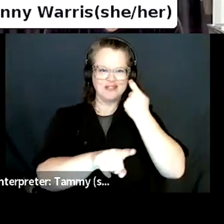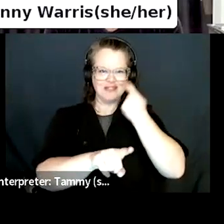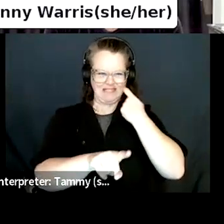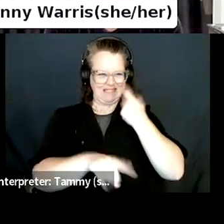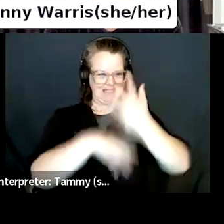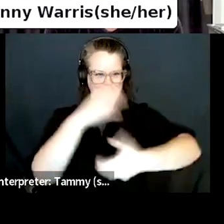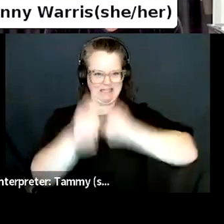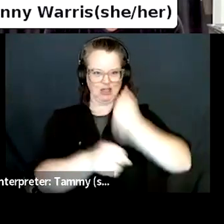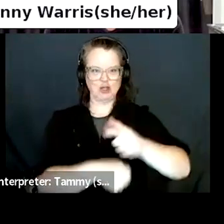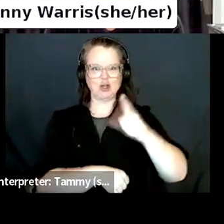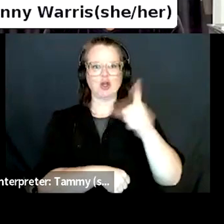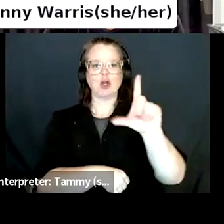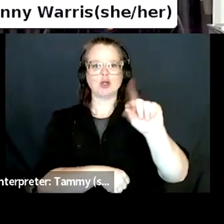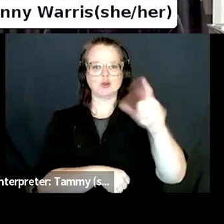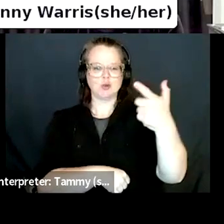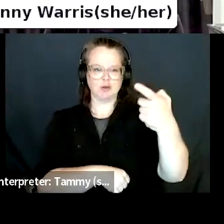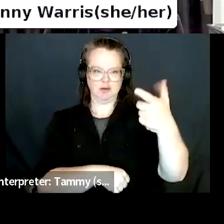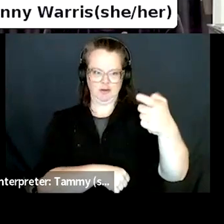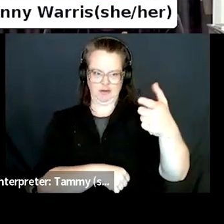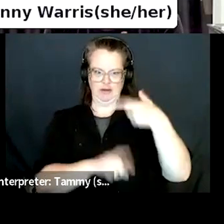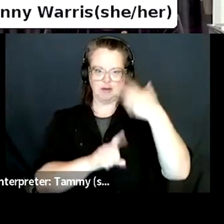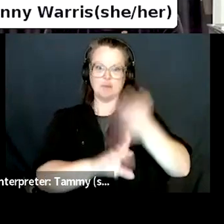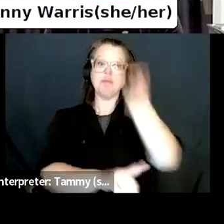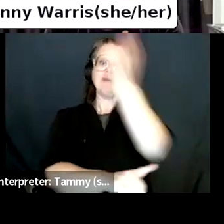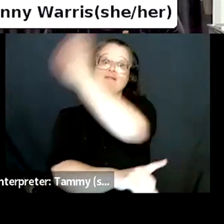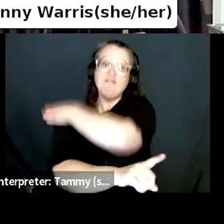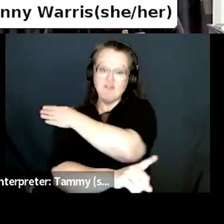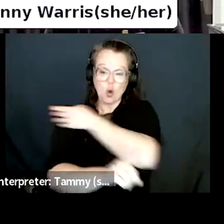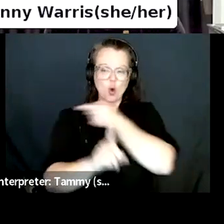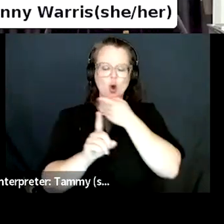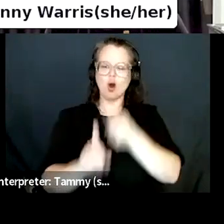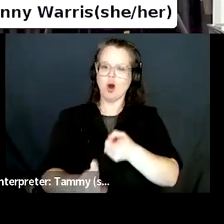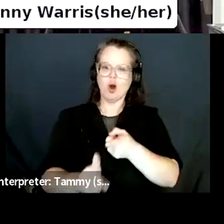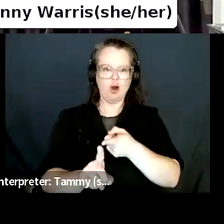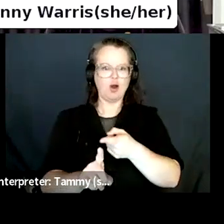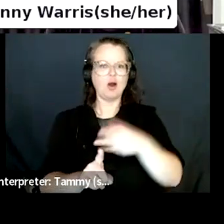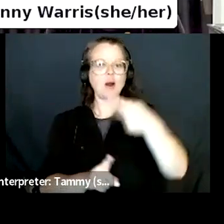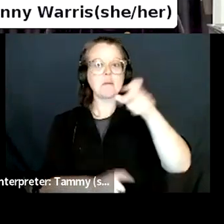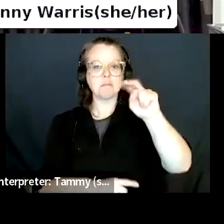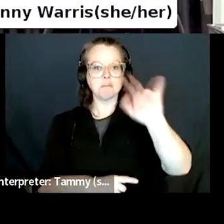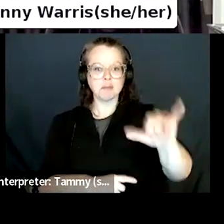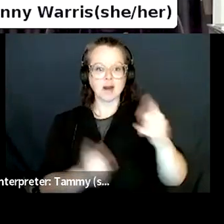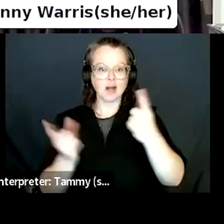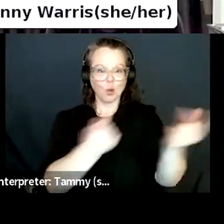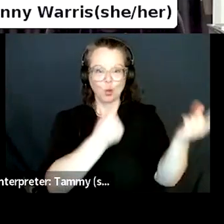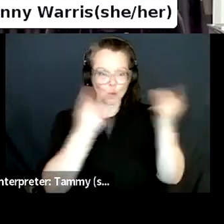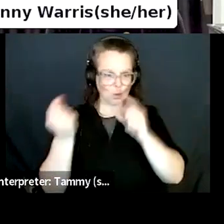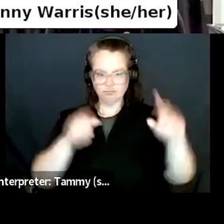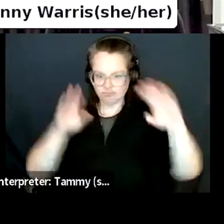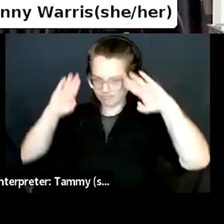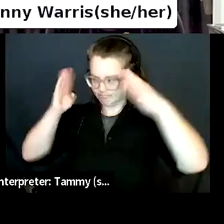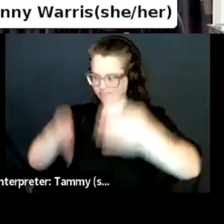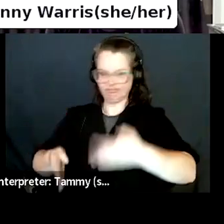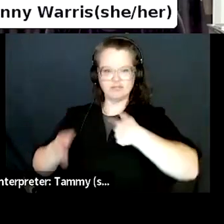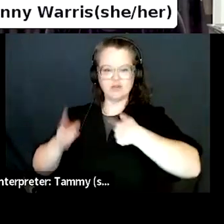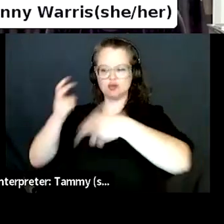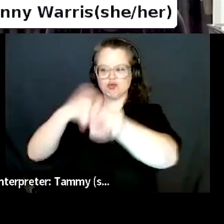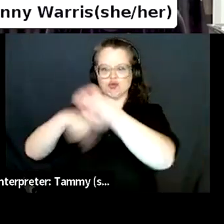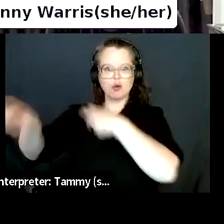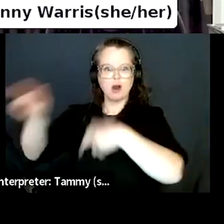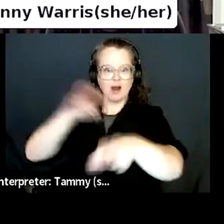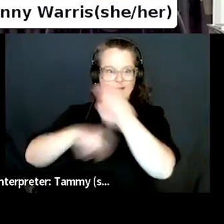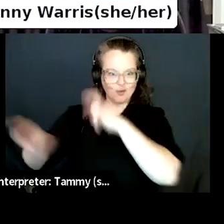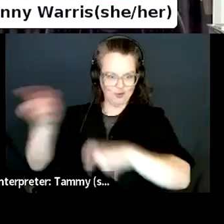electronics distribution company. Both of them understood the dynamics of owning their own business. However, they didn't have much